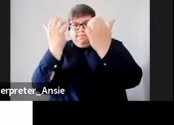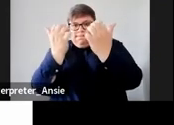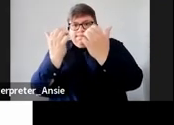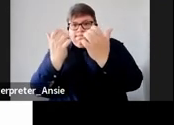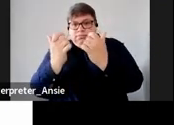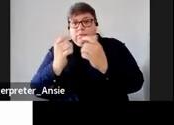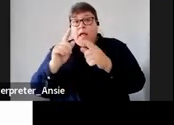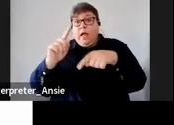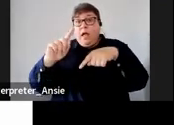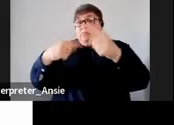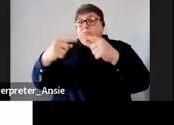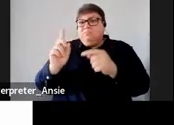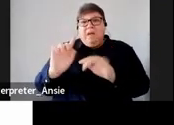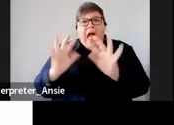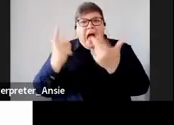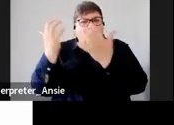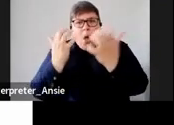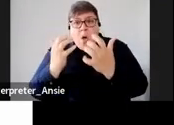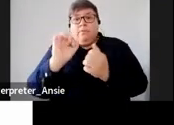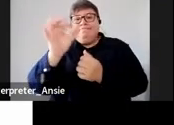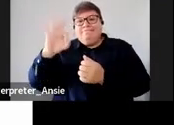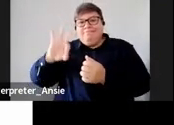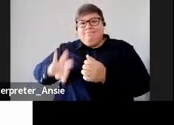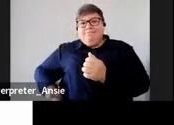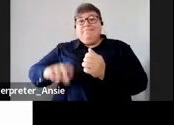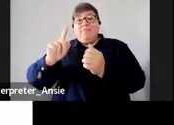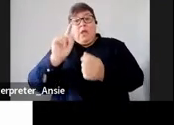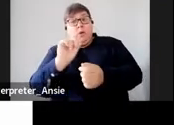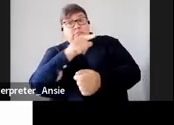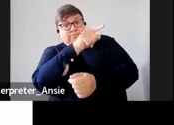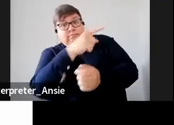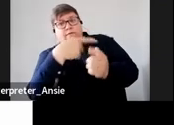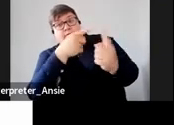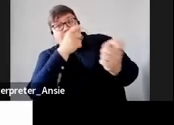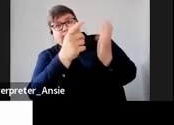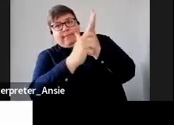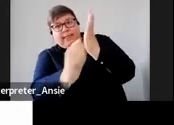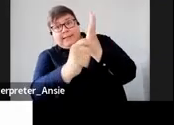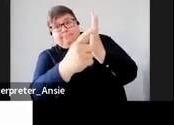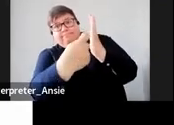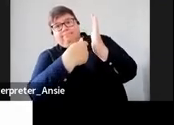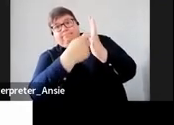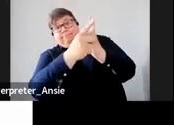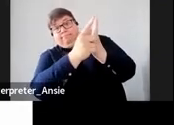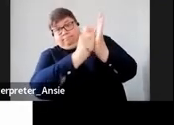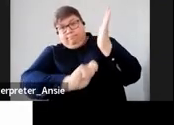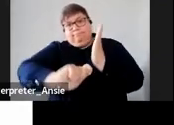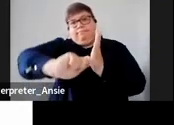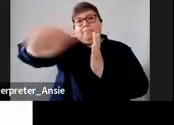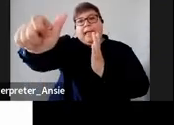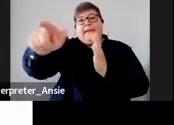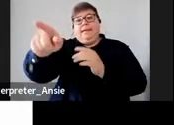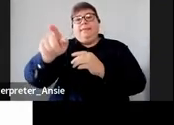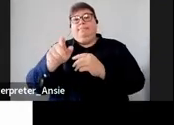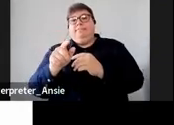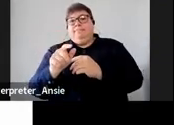the taxpayers declare and the tax deductible expenses in CAIT for a year of assessment in some cases it may